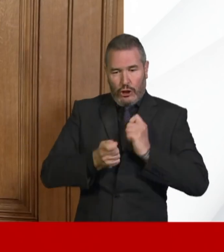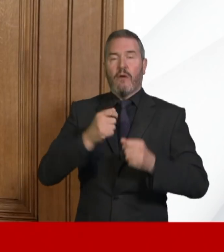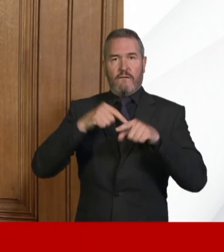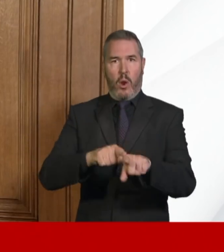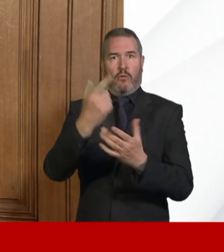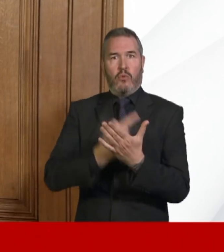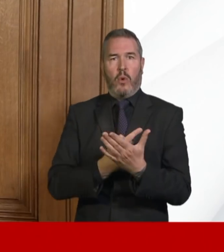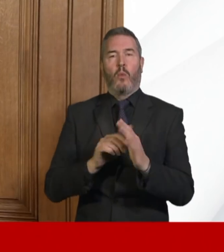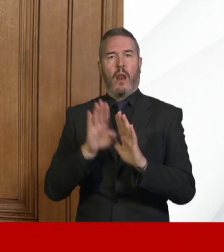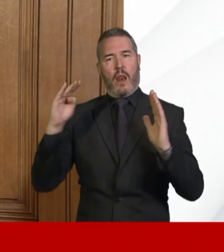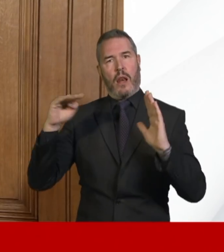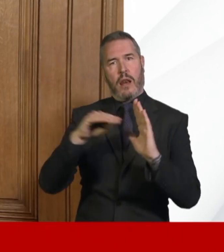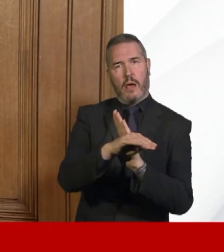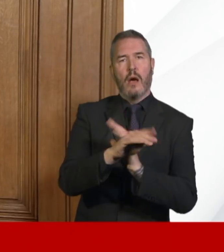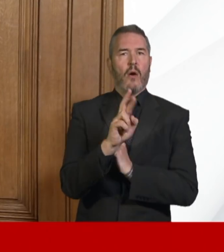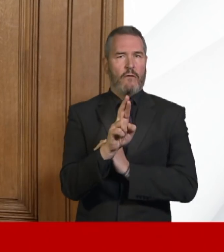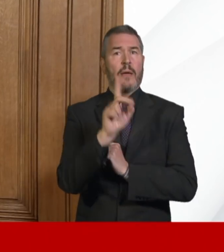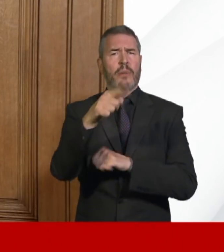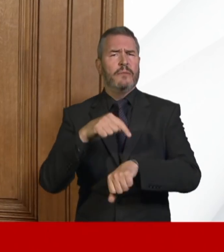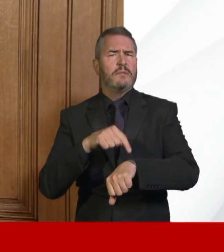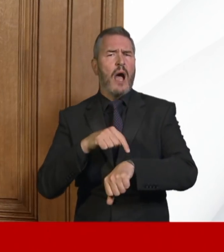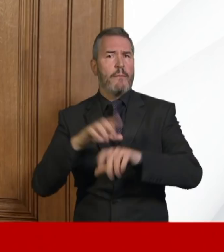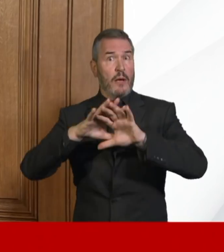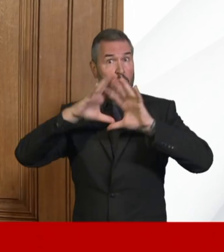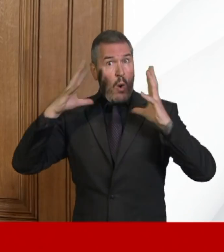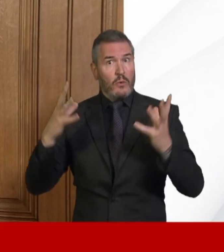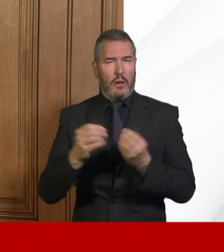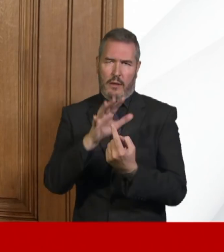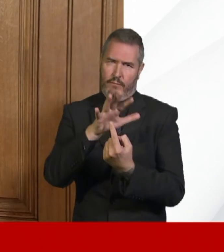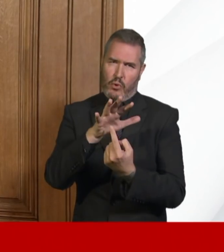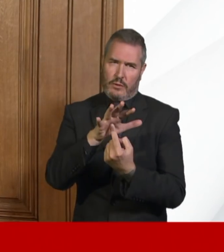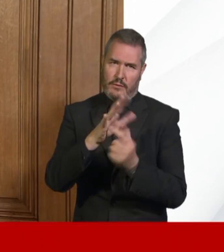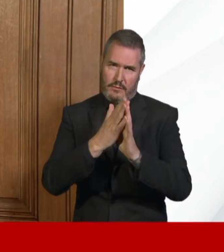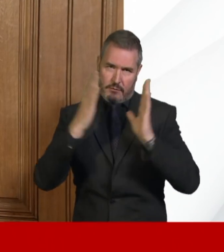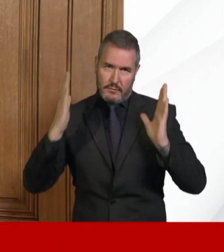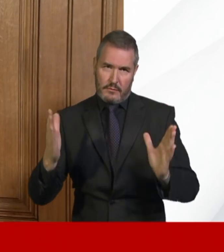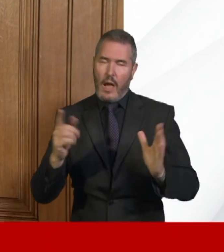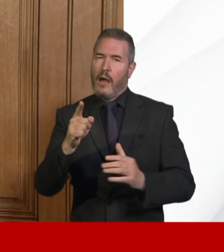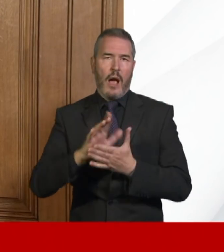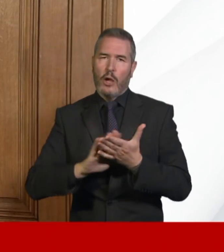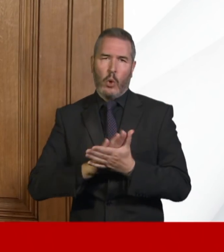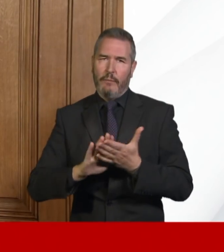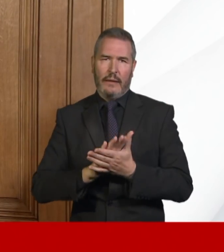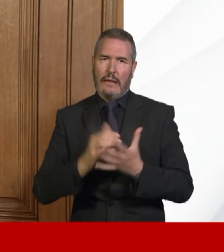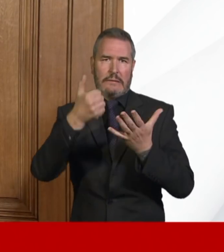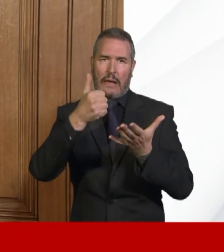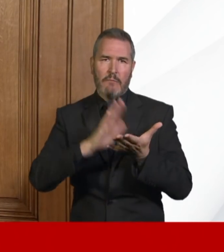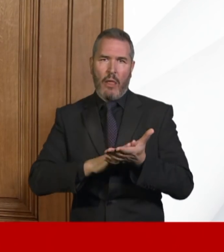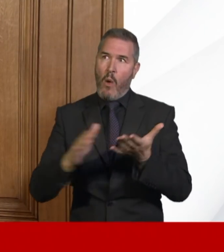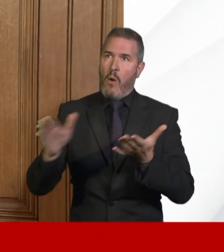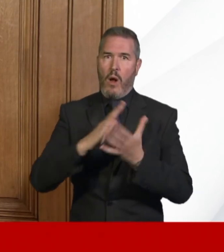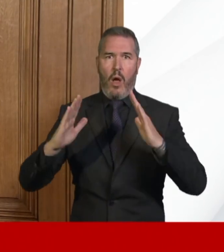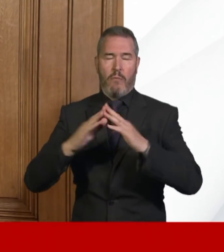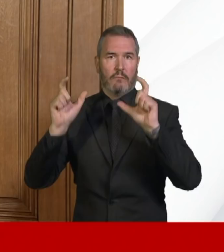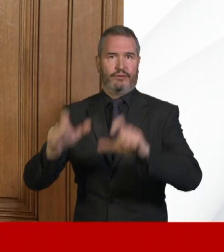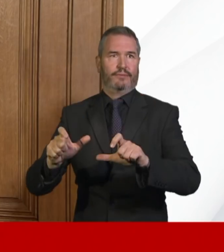The issue about the time frame is really important. So this is not to say we would be in complete lockdown for six months.